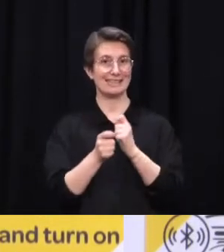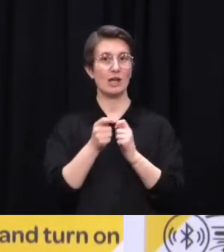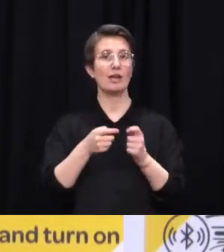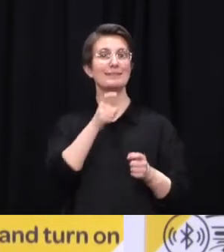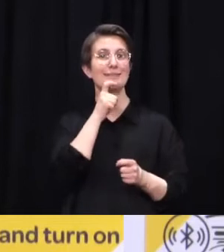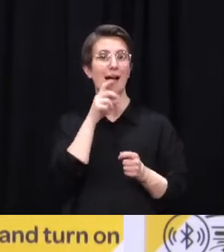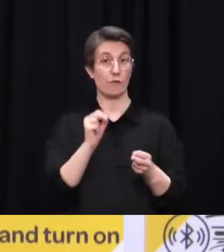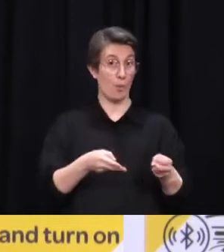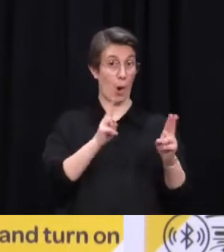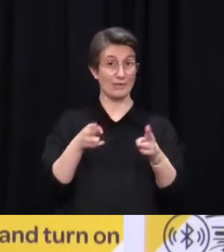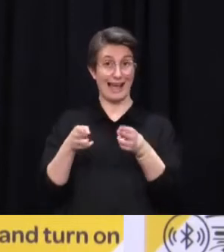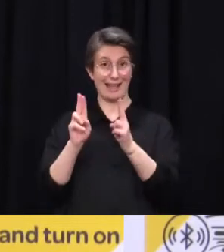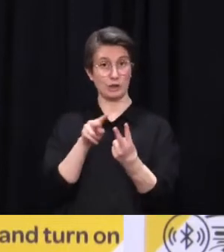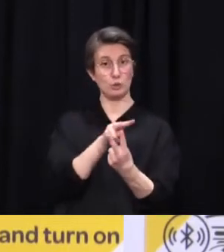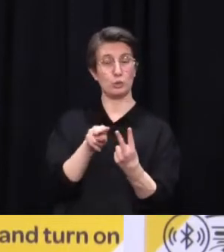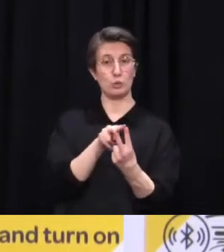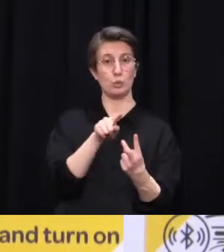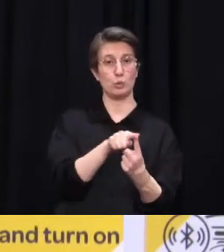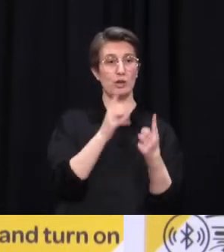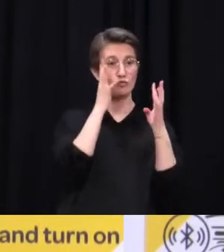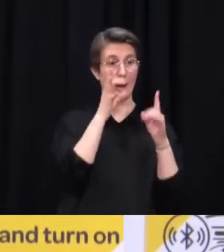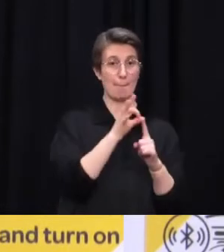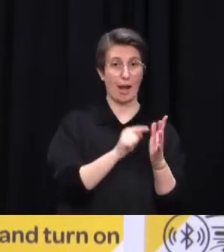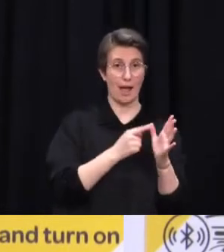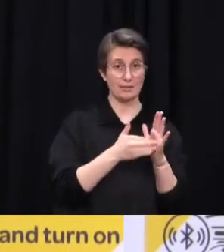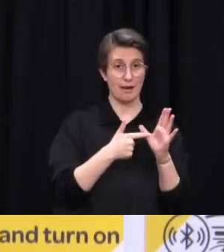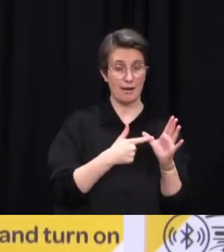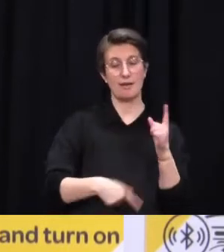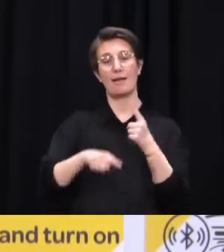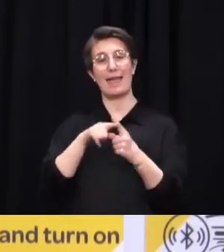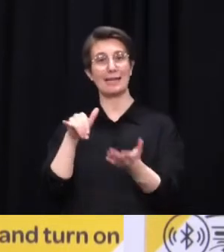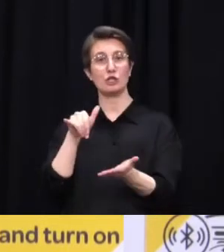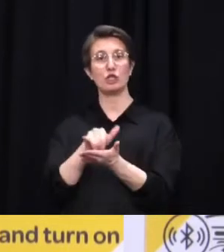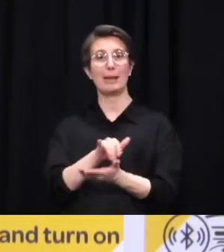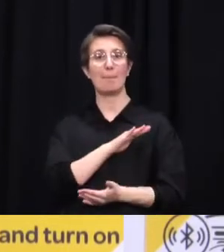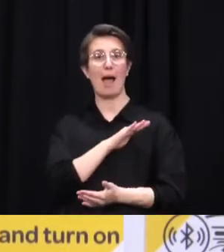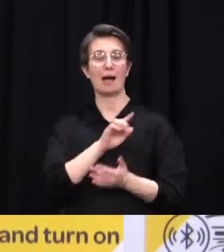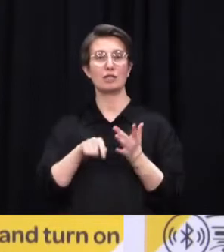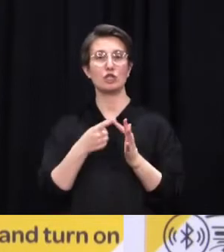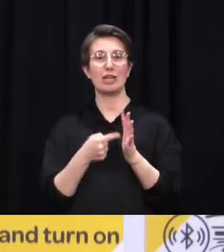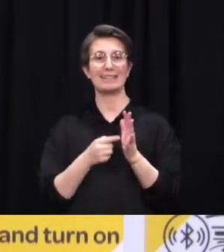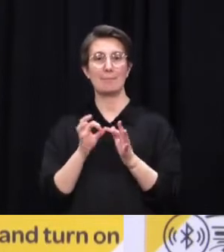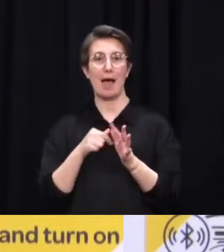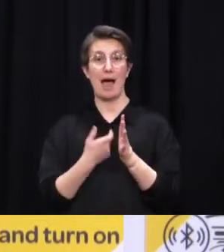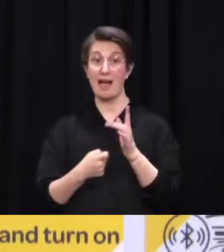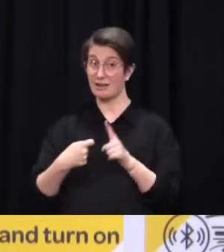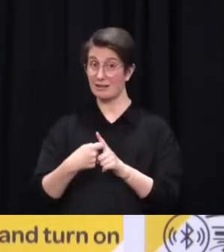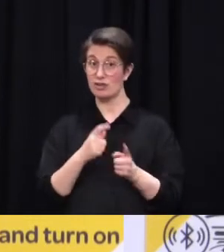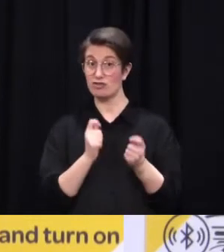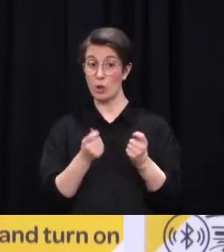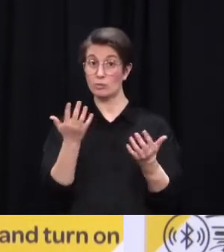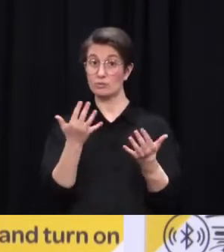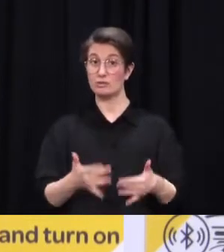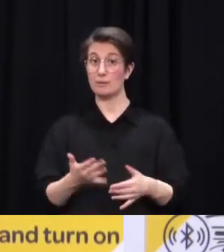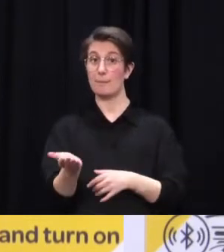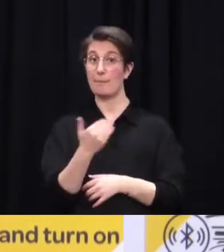Actually I think those were all back a couple of days ago. If they hadn't been tested in the preceding 48 hours they were all retested and all those